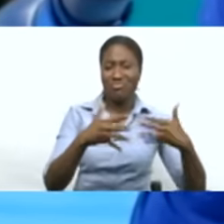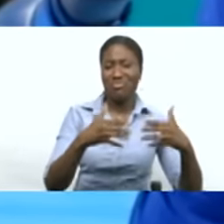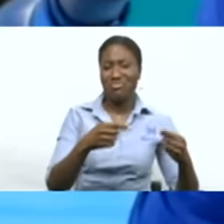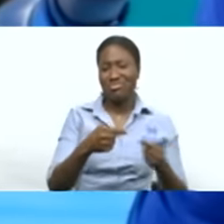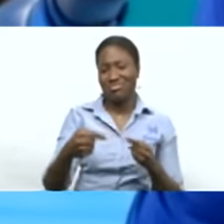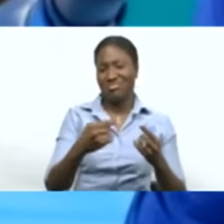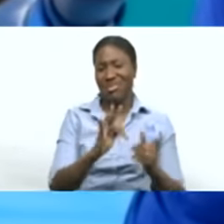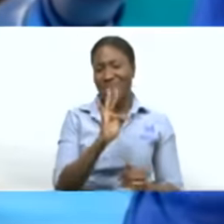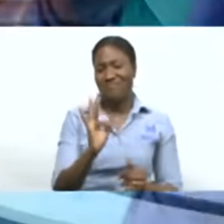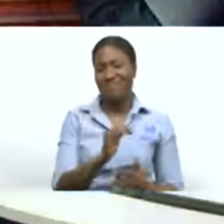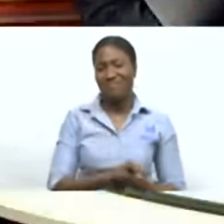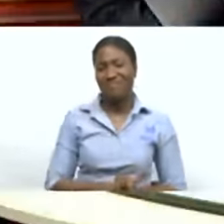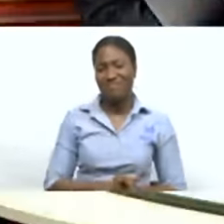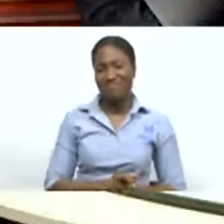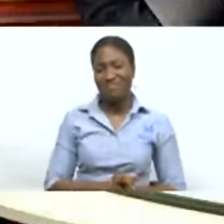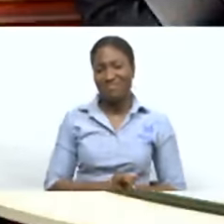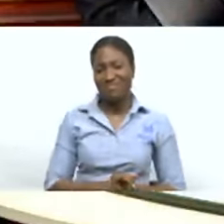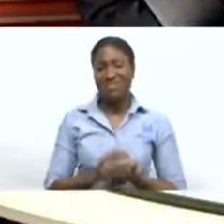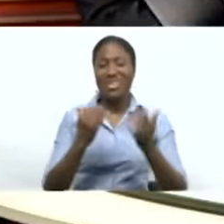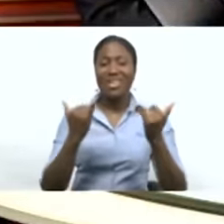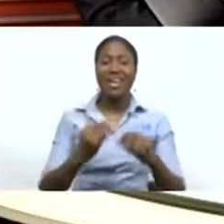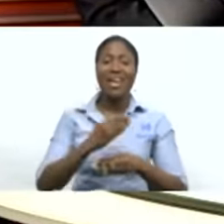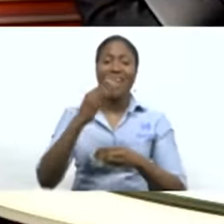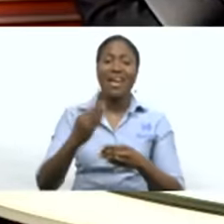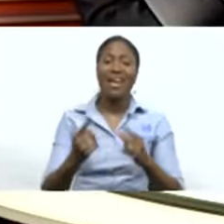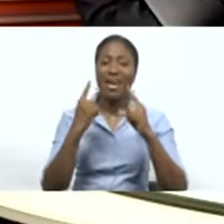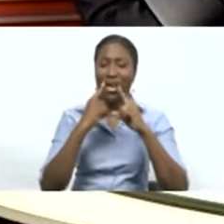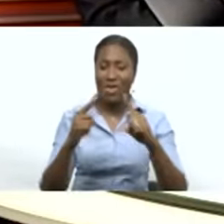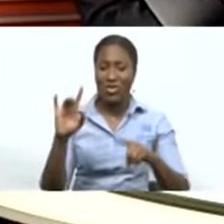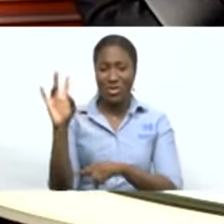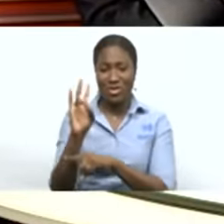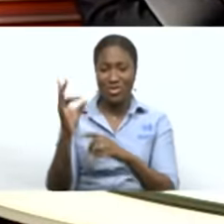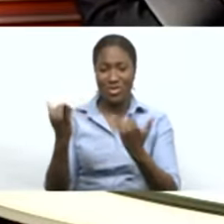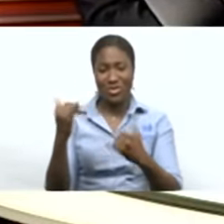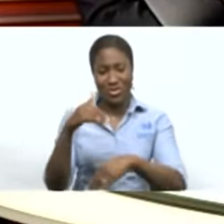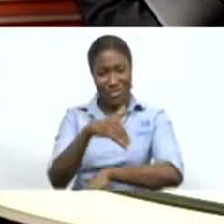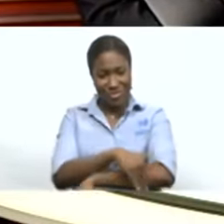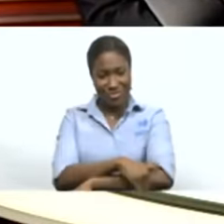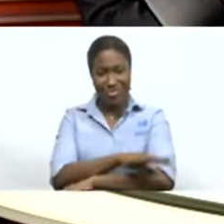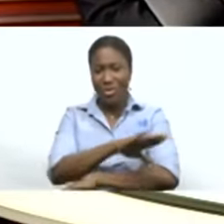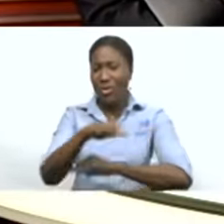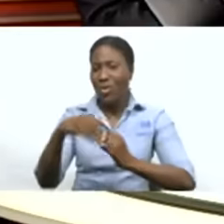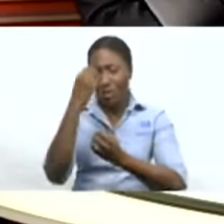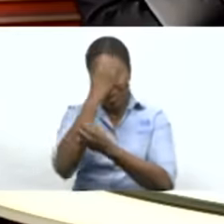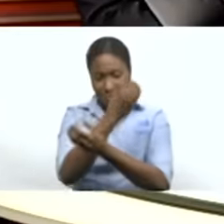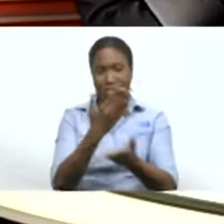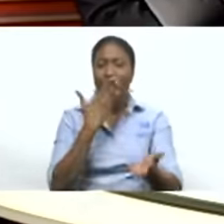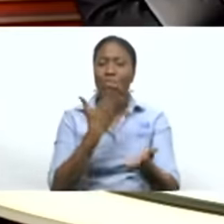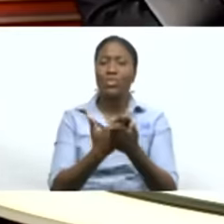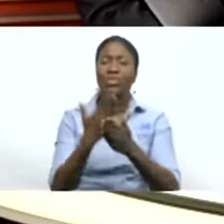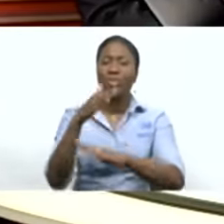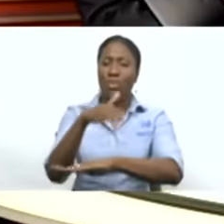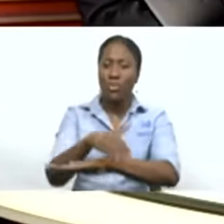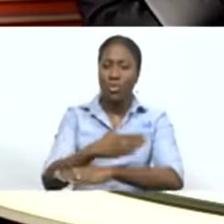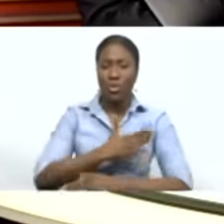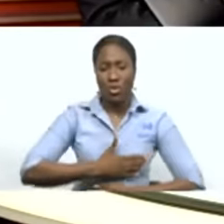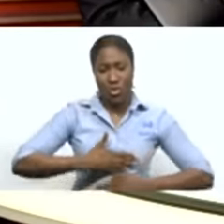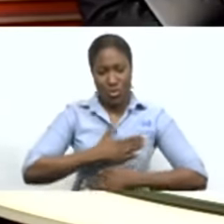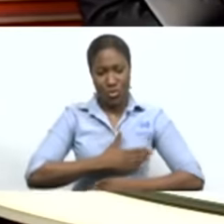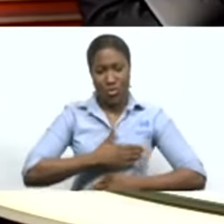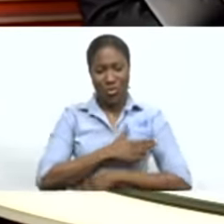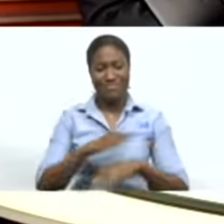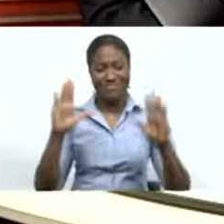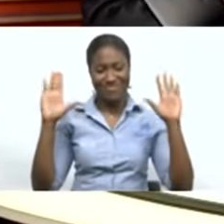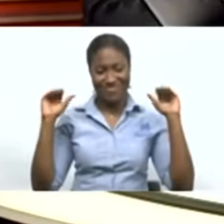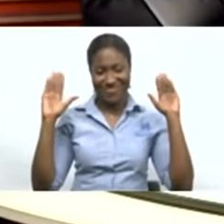opening fight. We've come to the end of the 7 p.m. news on CNC3. Thanks for watching. Emory Arambele. I'm Kijan Haynes. And I